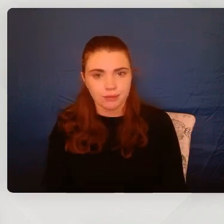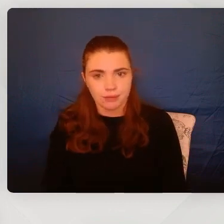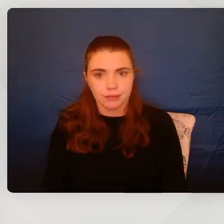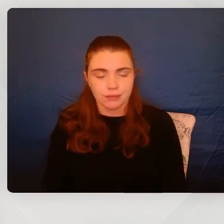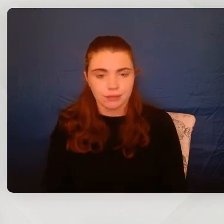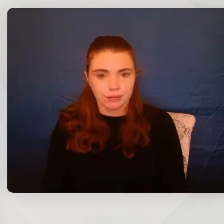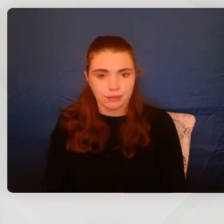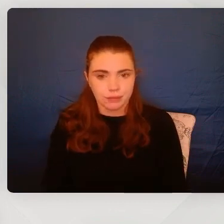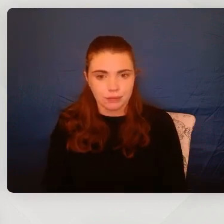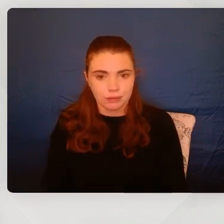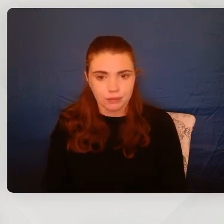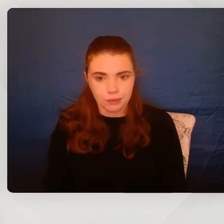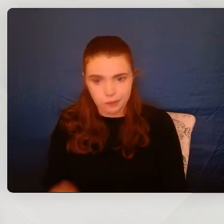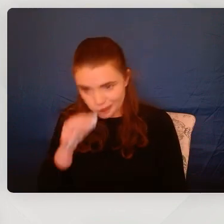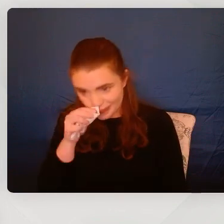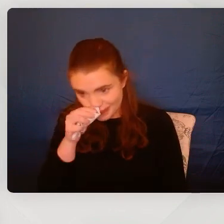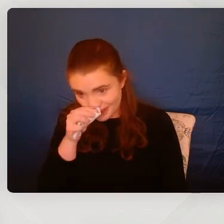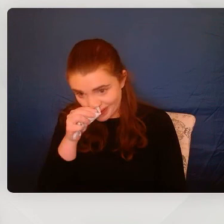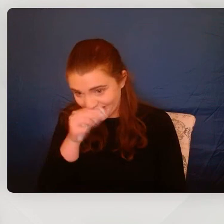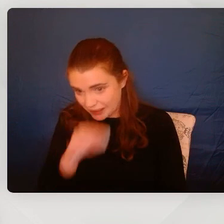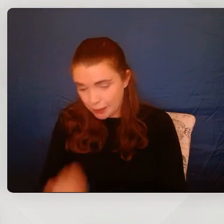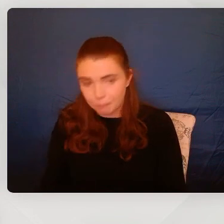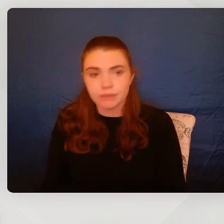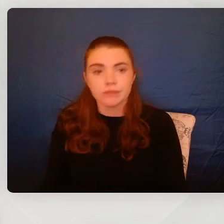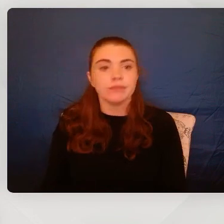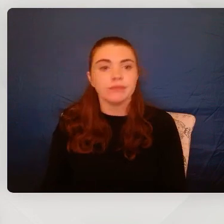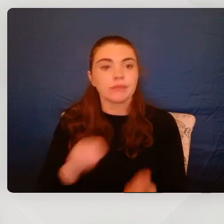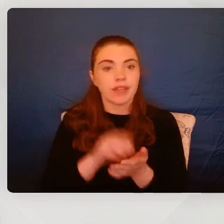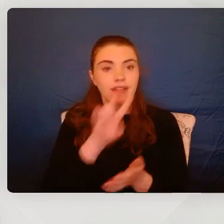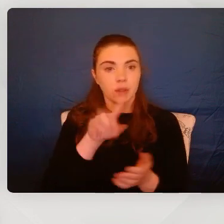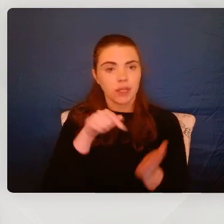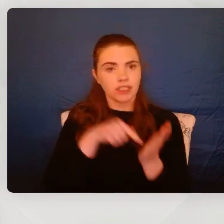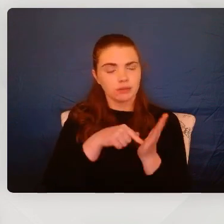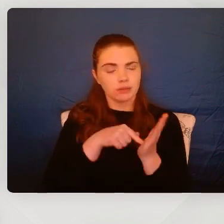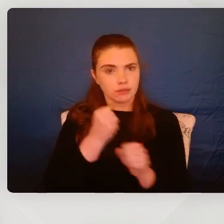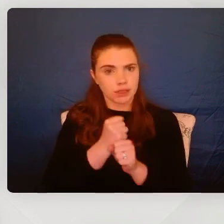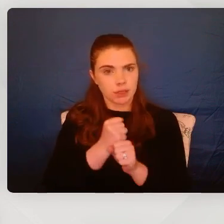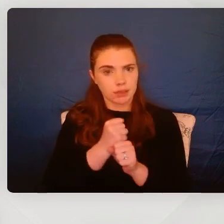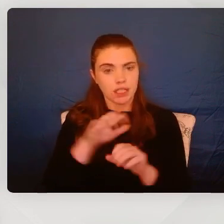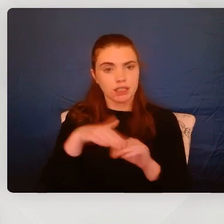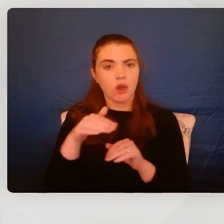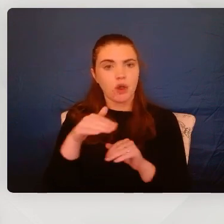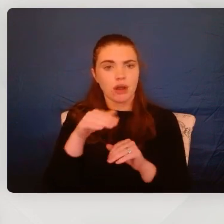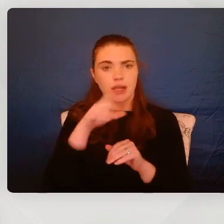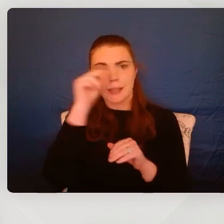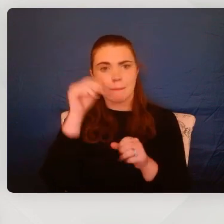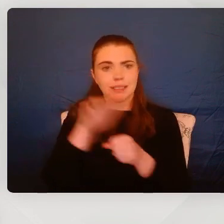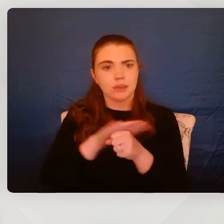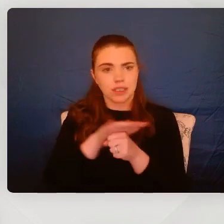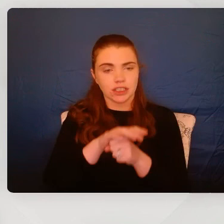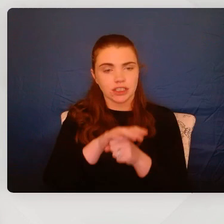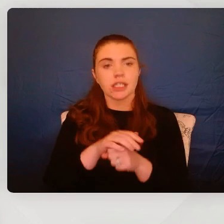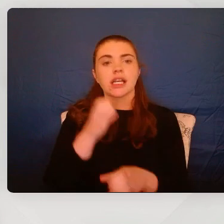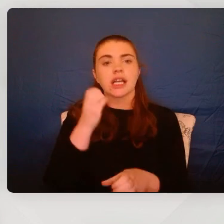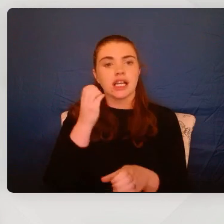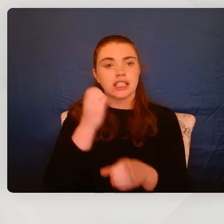There's a question here about the child's feel or it's more a scenario than a question, really. The child feels